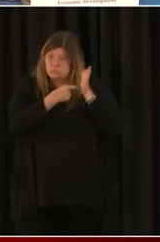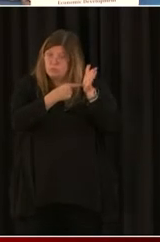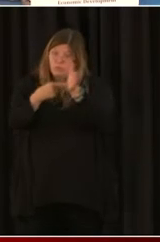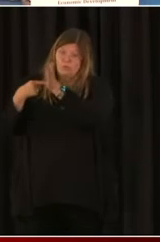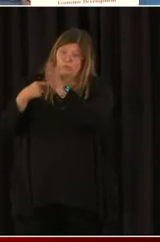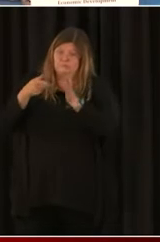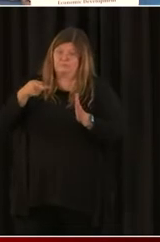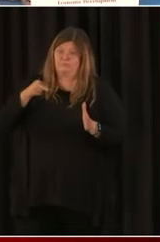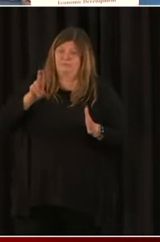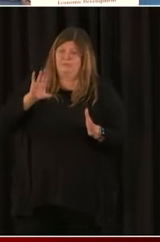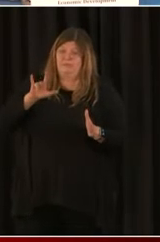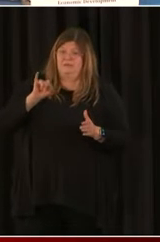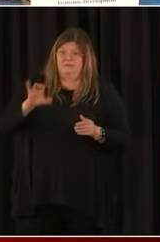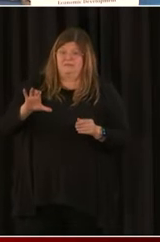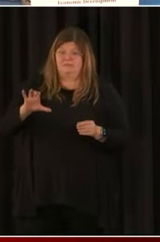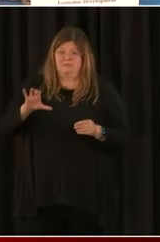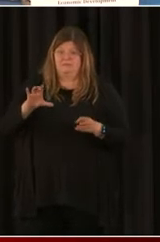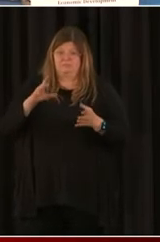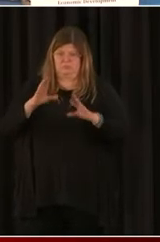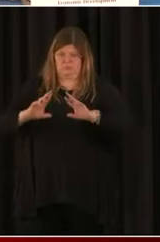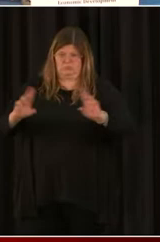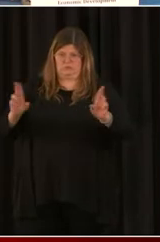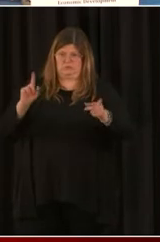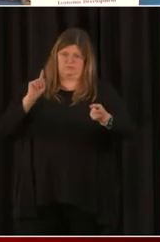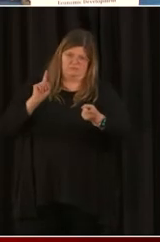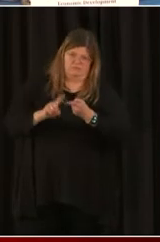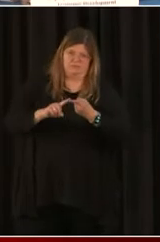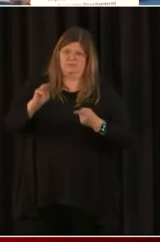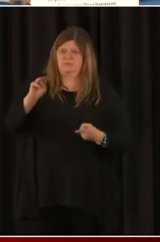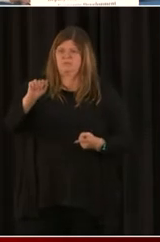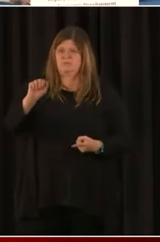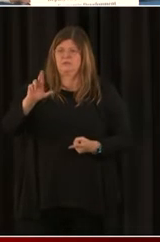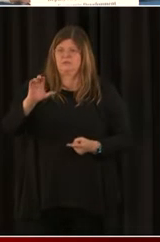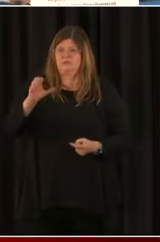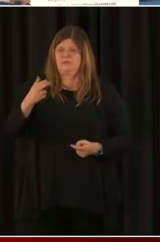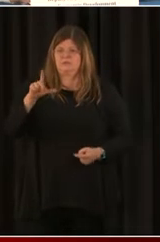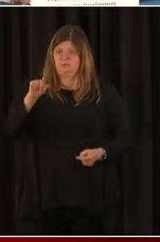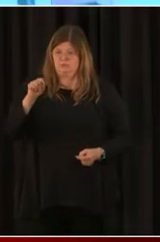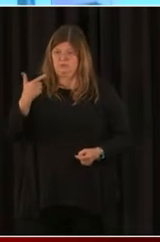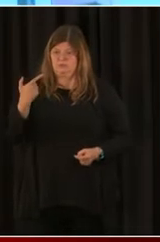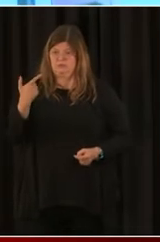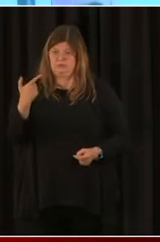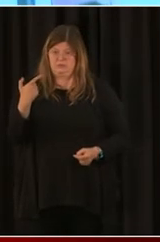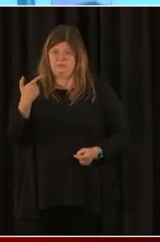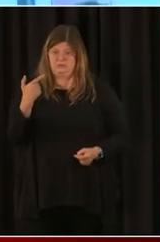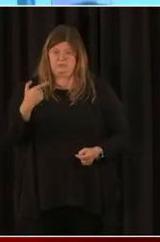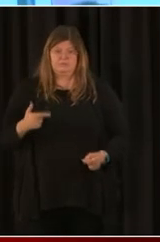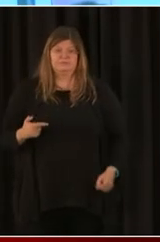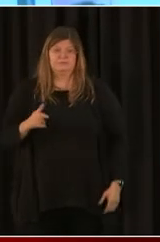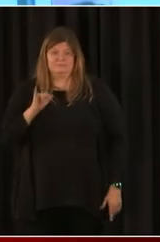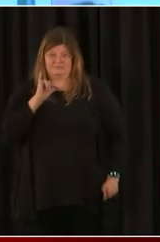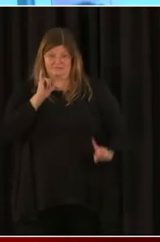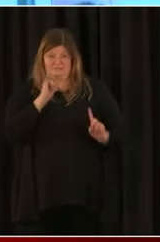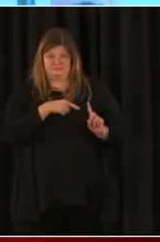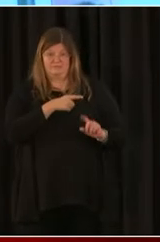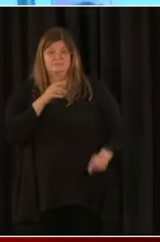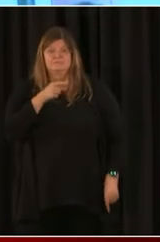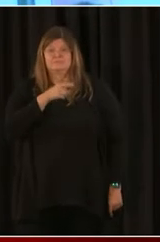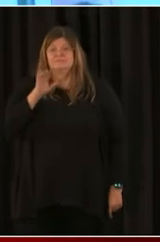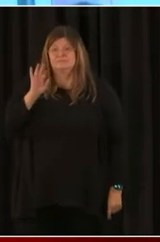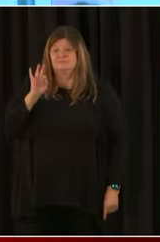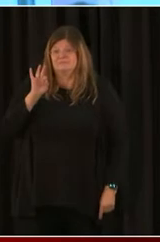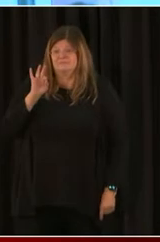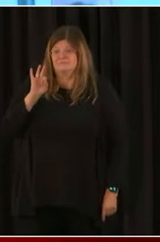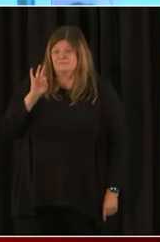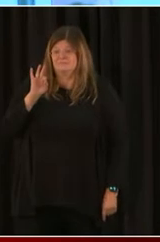All right, so this is what I'll do, because I can't see it. So what I'm going to do is